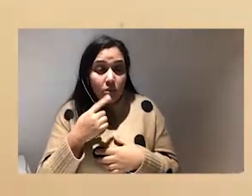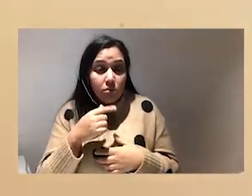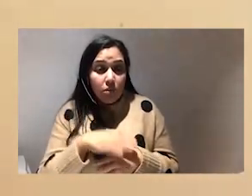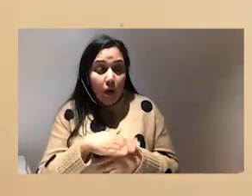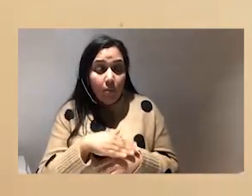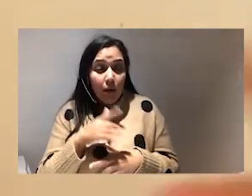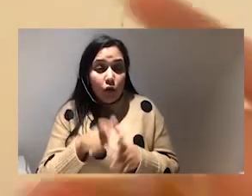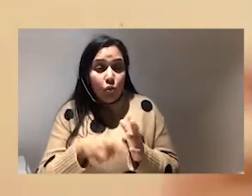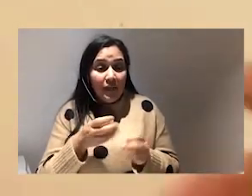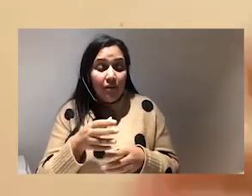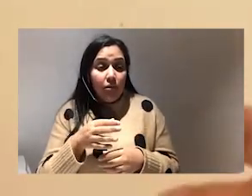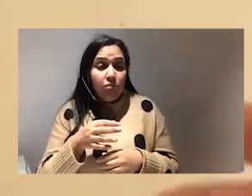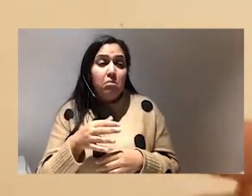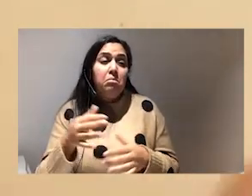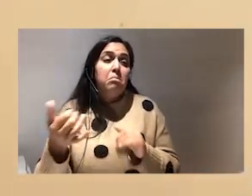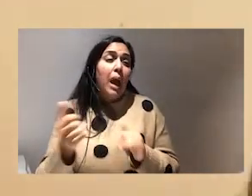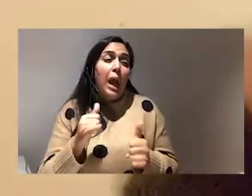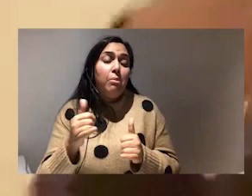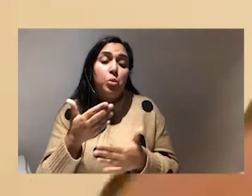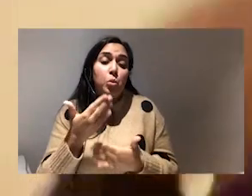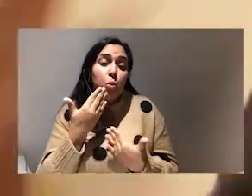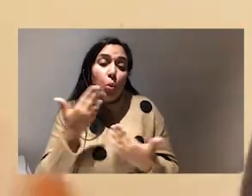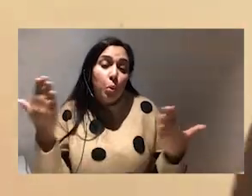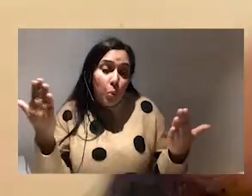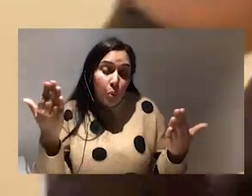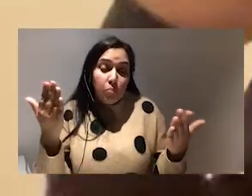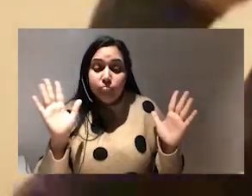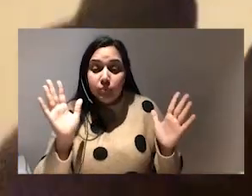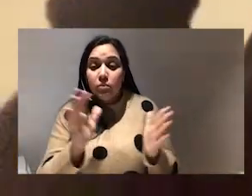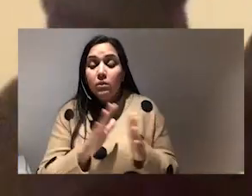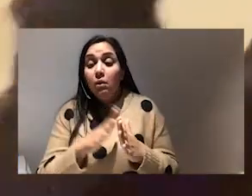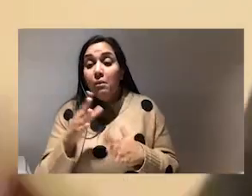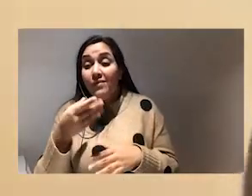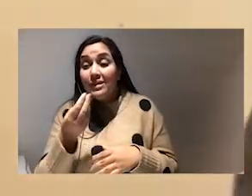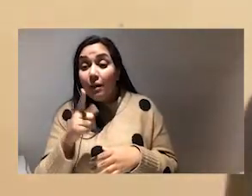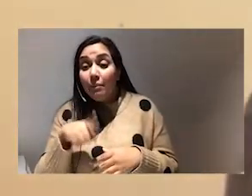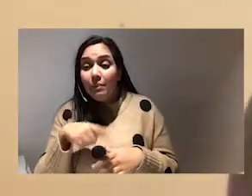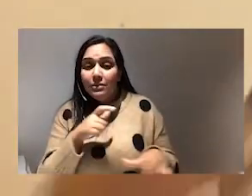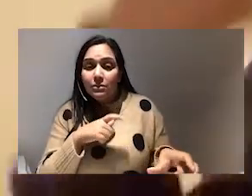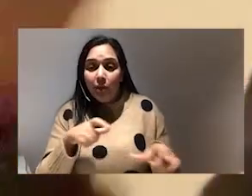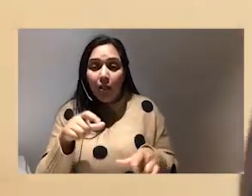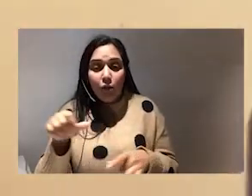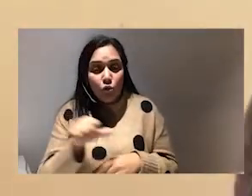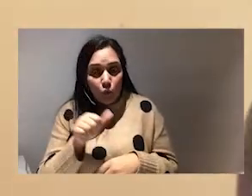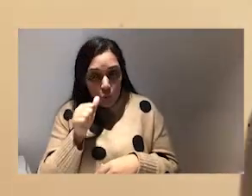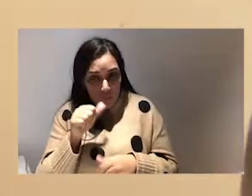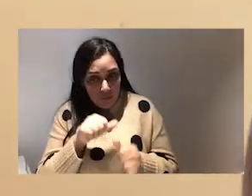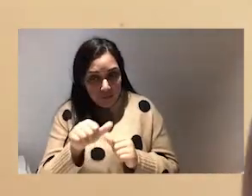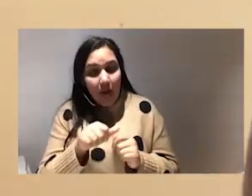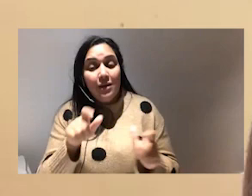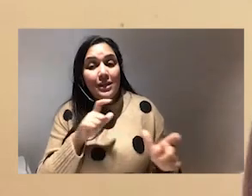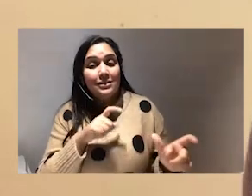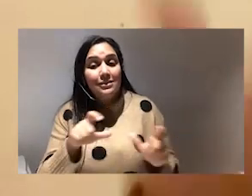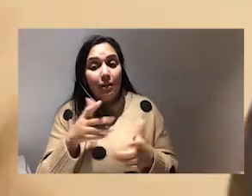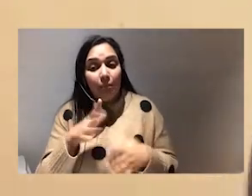time i do give benefit of the doubt like okay maybe you don't know if there are some people that evidently should know better and are being